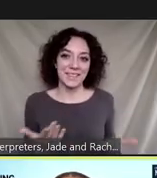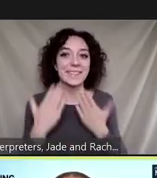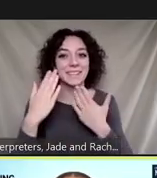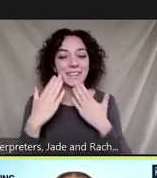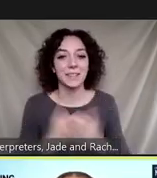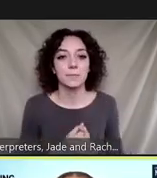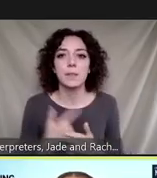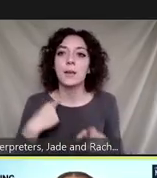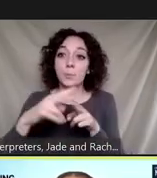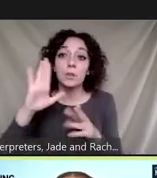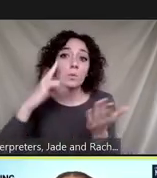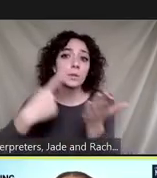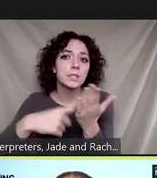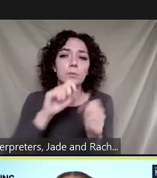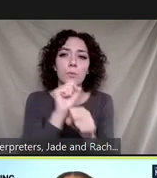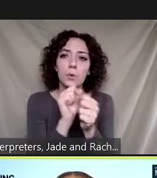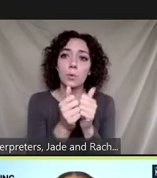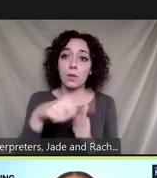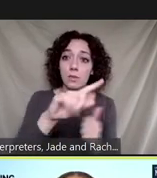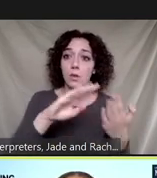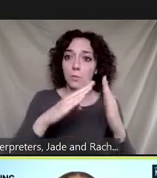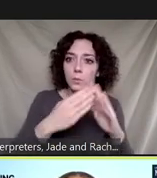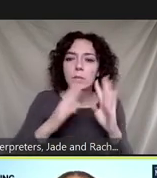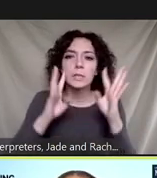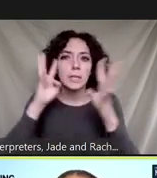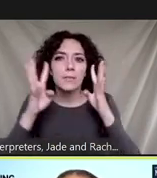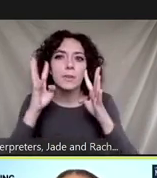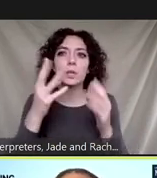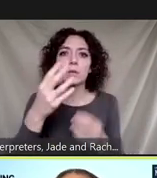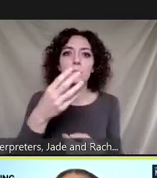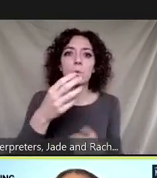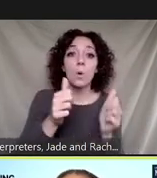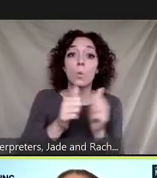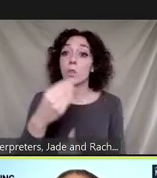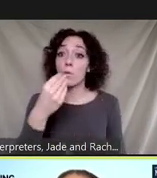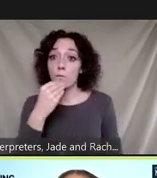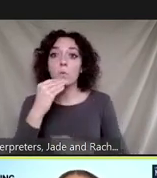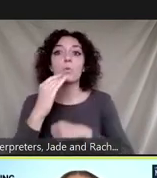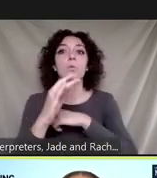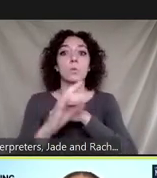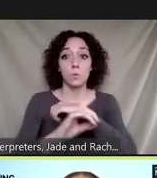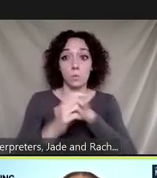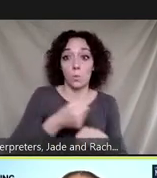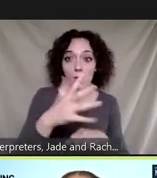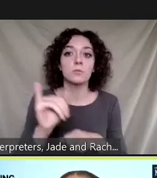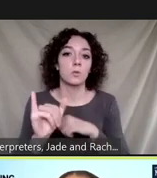working with communities and innovating with food water and wastewater food waste and wastewater the world is healing